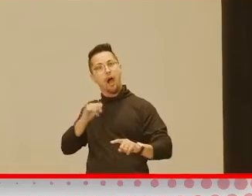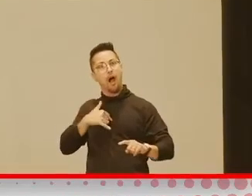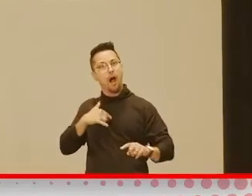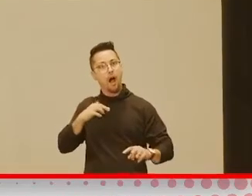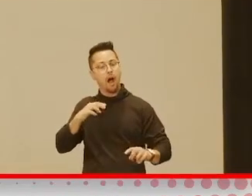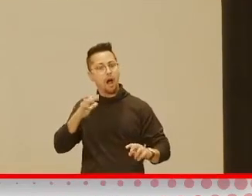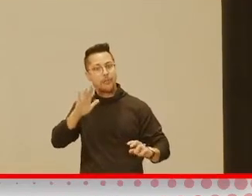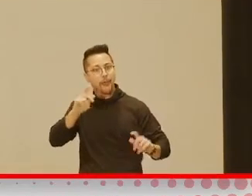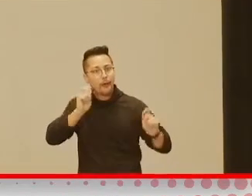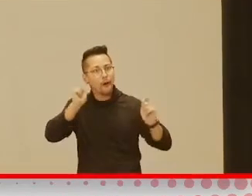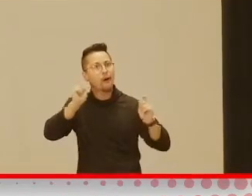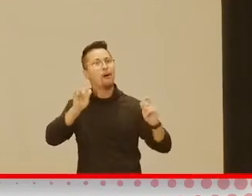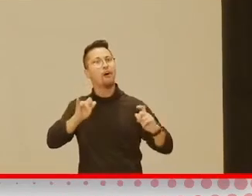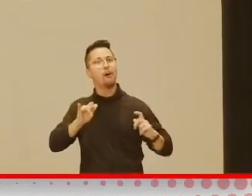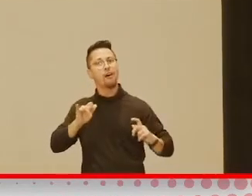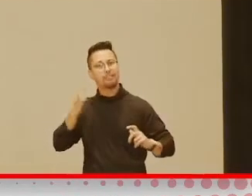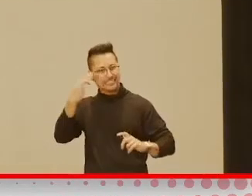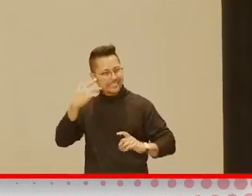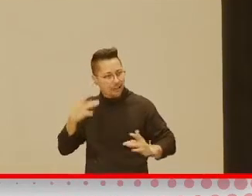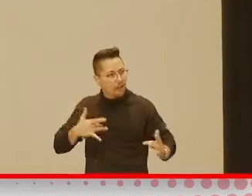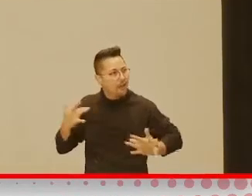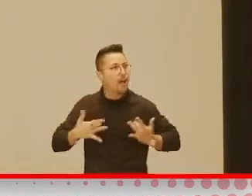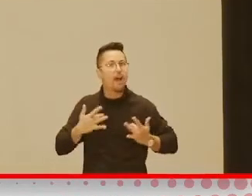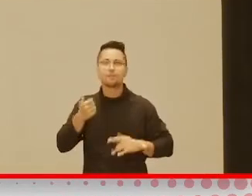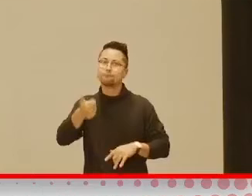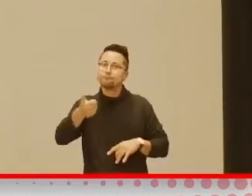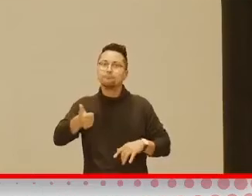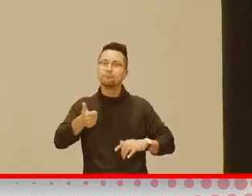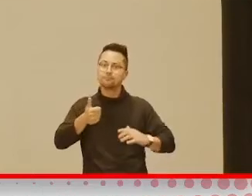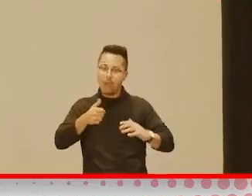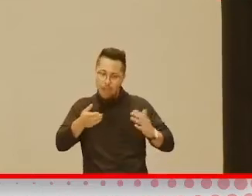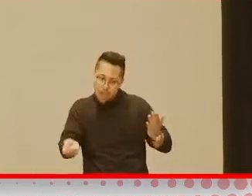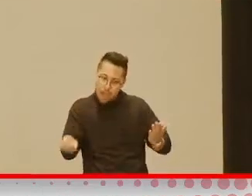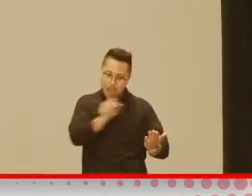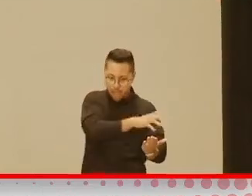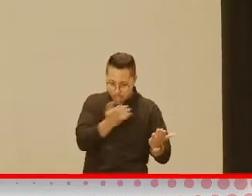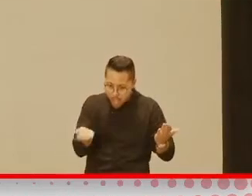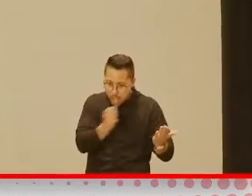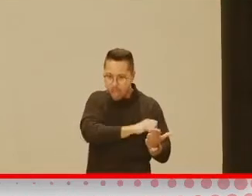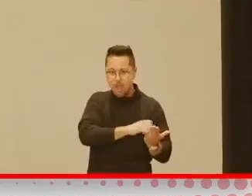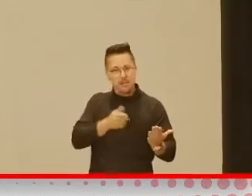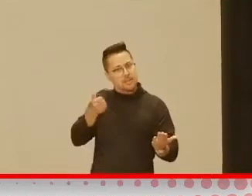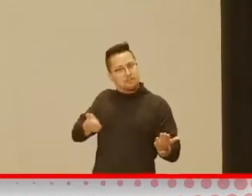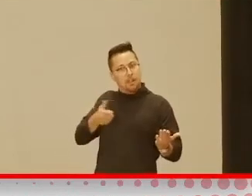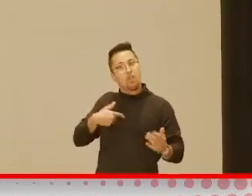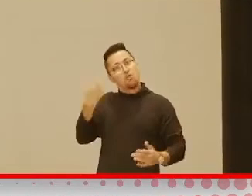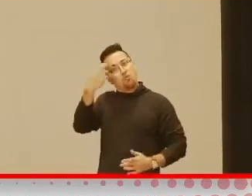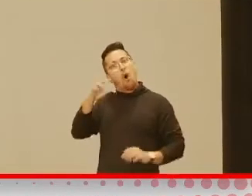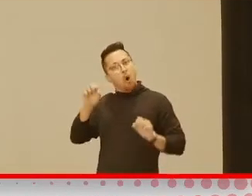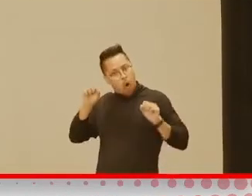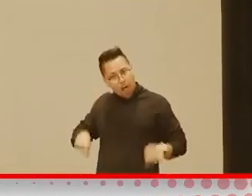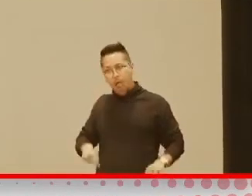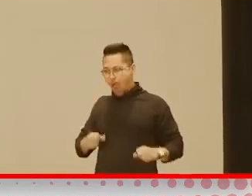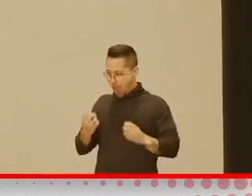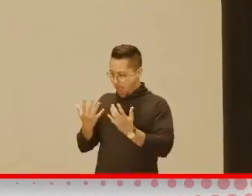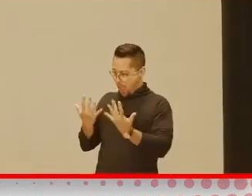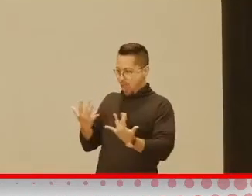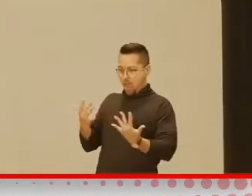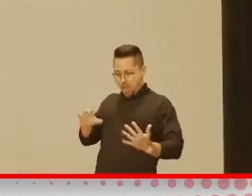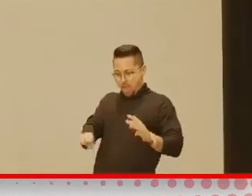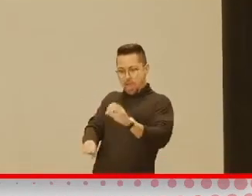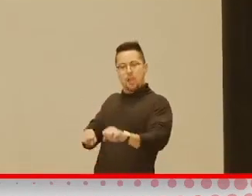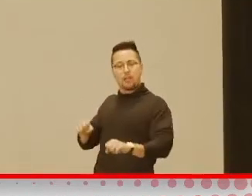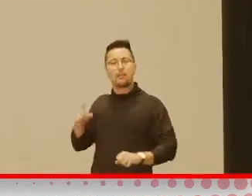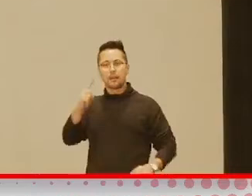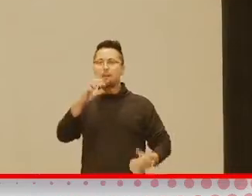excited because, you know, they did something and, you know, they realize that they're capable of doing things, it encourages them